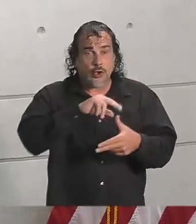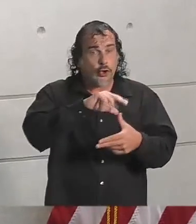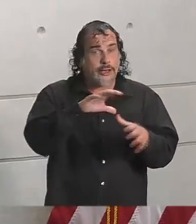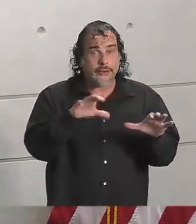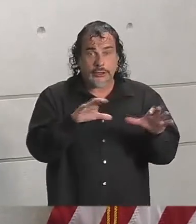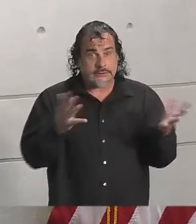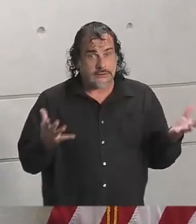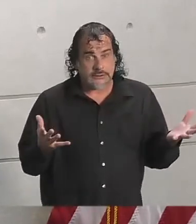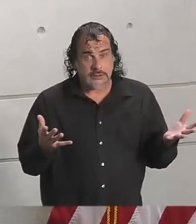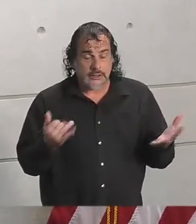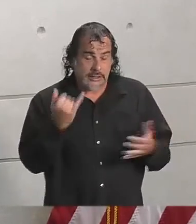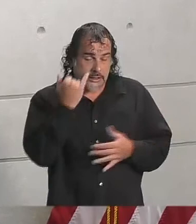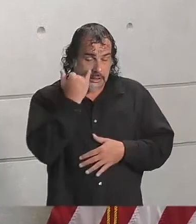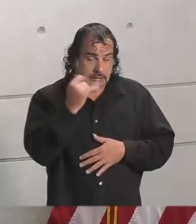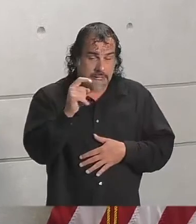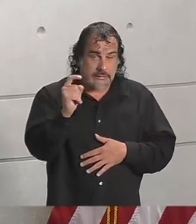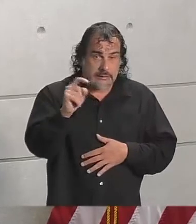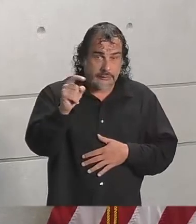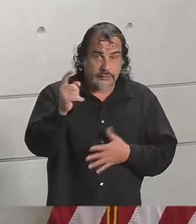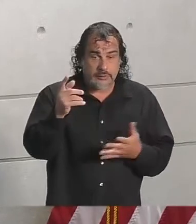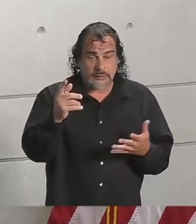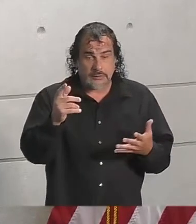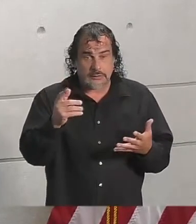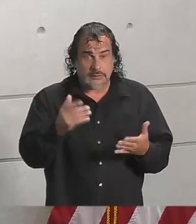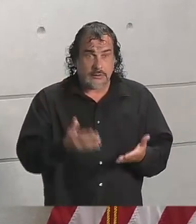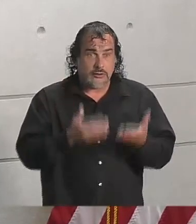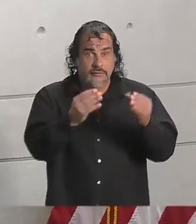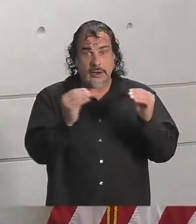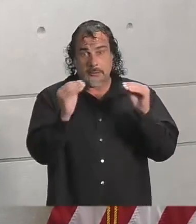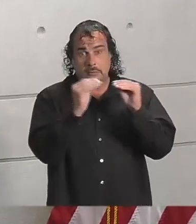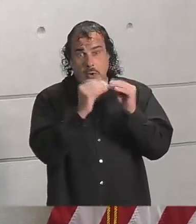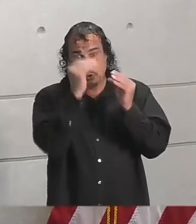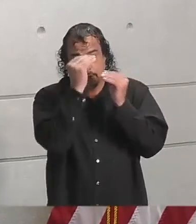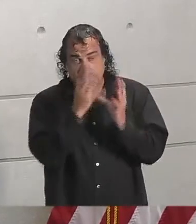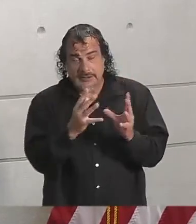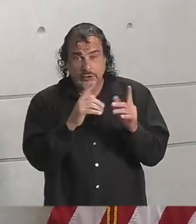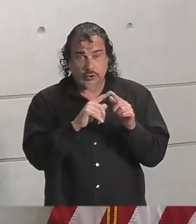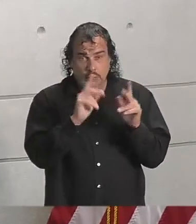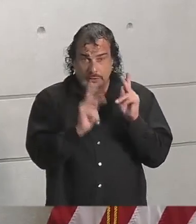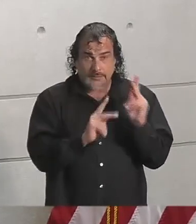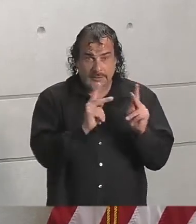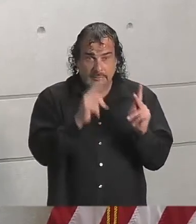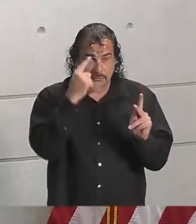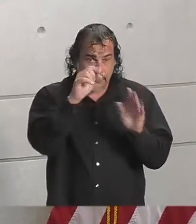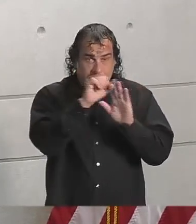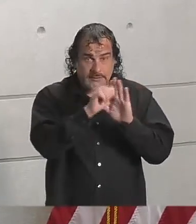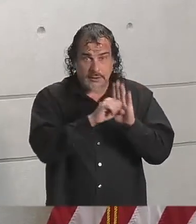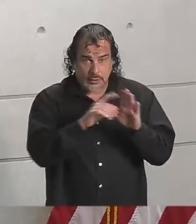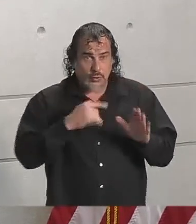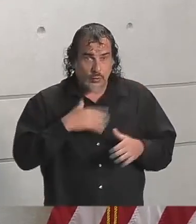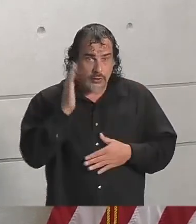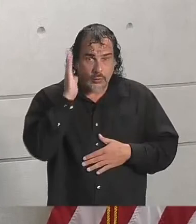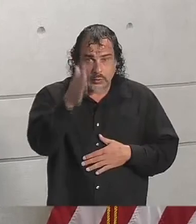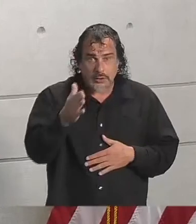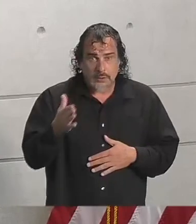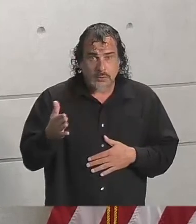When it becomes necessary to provide additional information to the people of the state, we will do so.